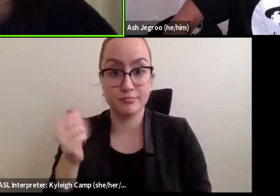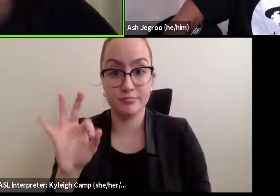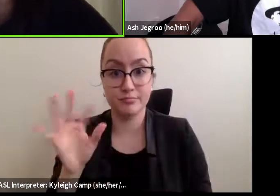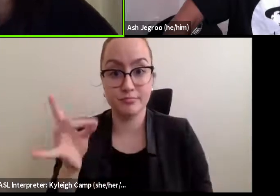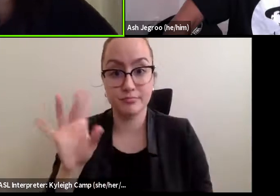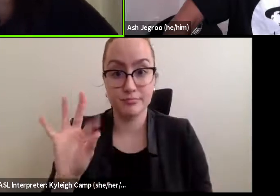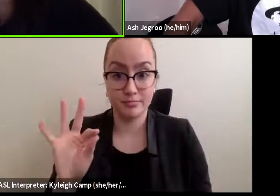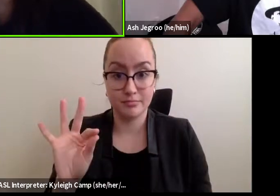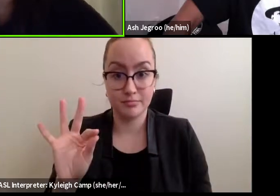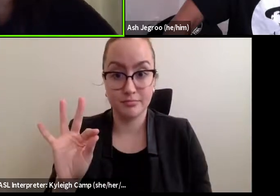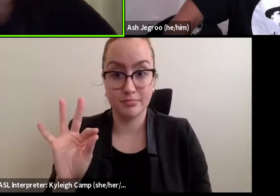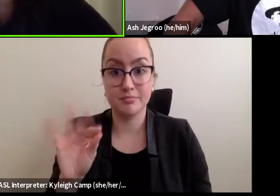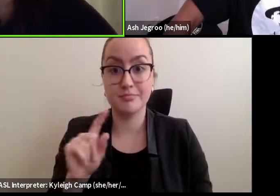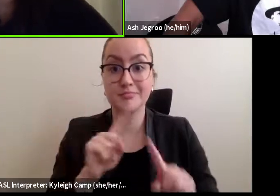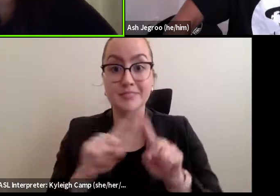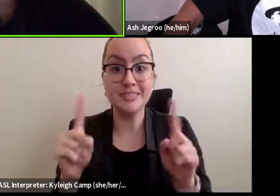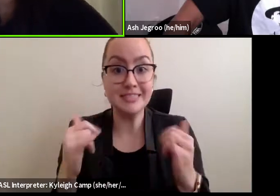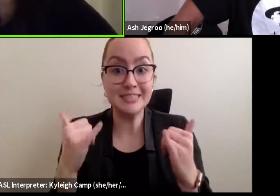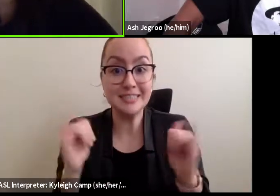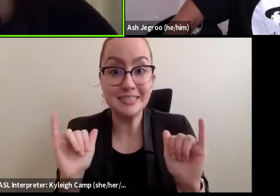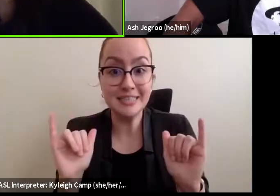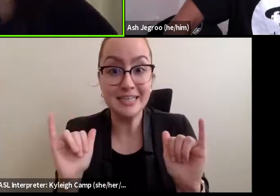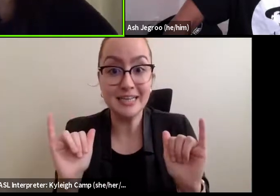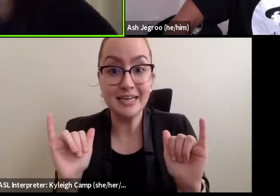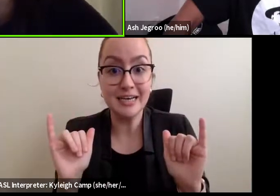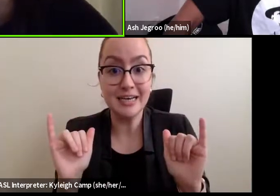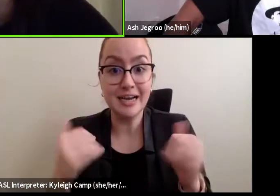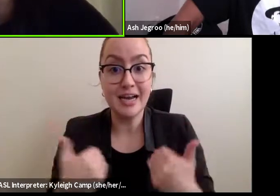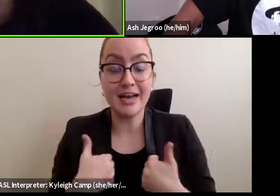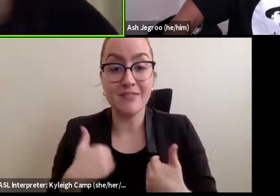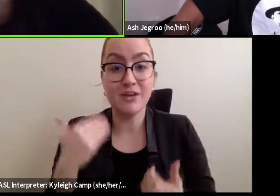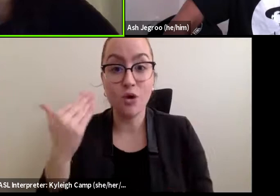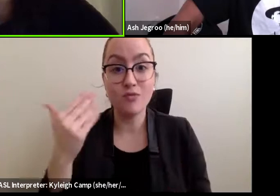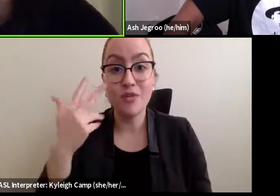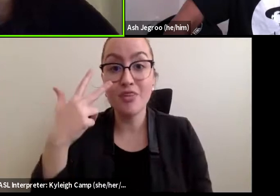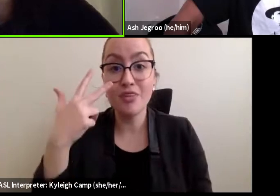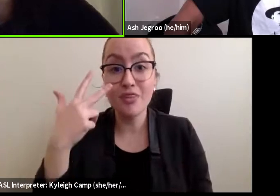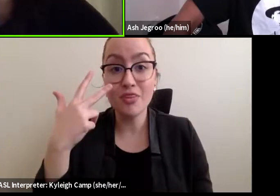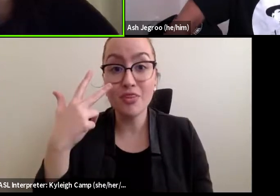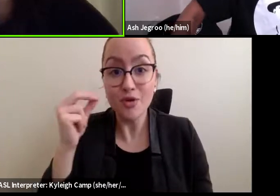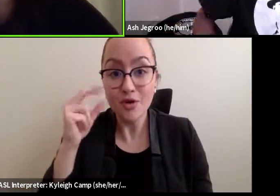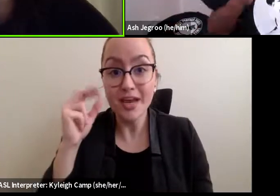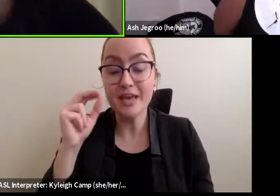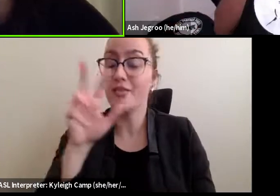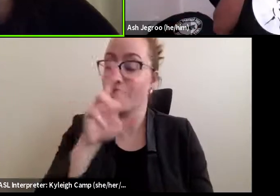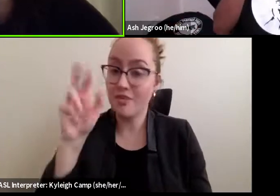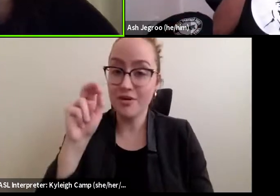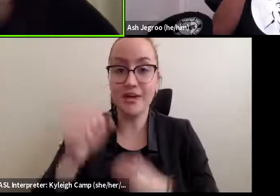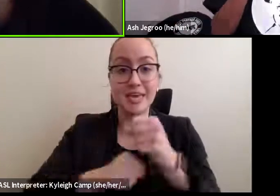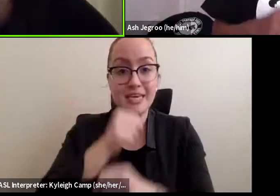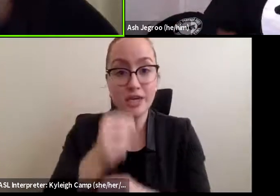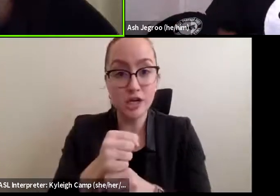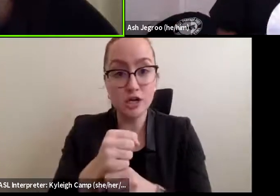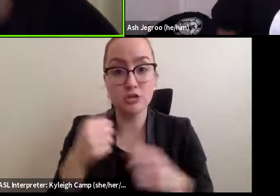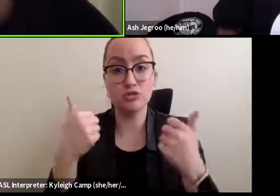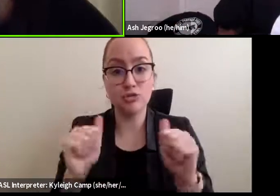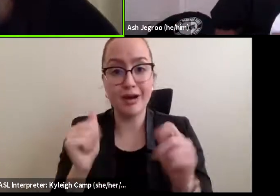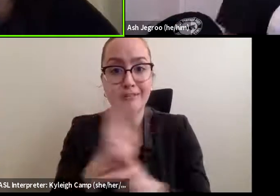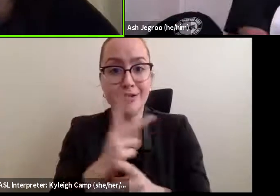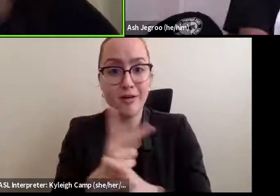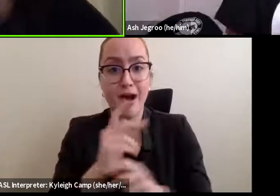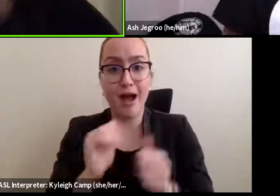region under a protracted conflict situation for over three decades at the expense of suffering of local people.